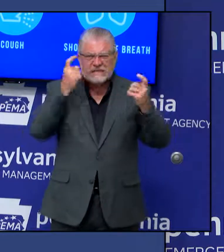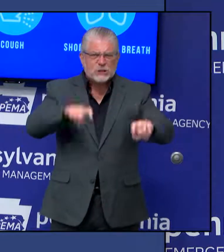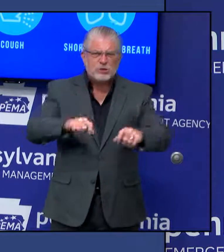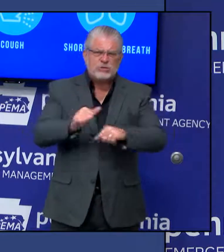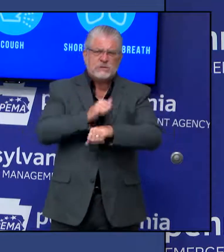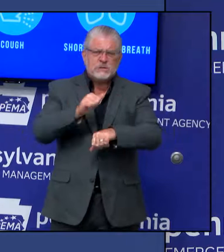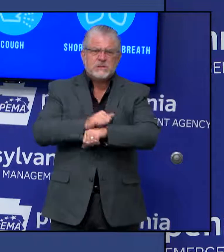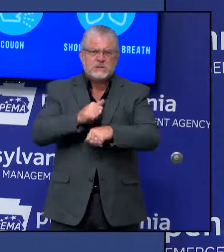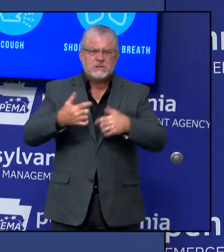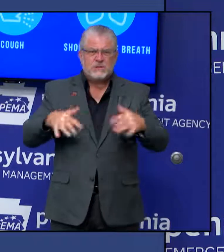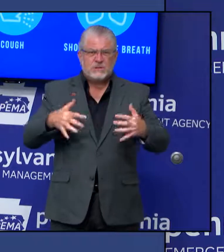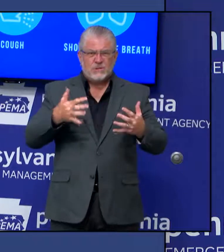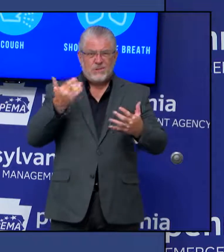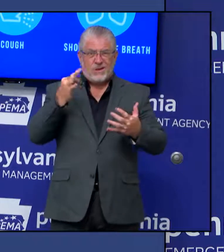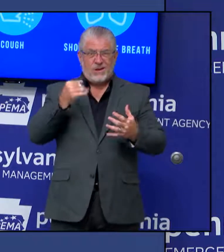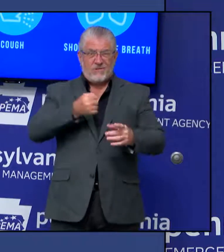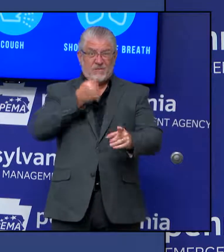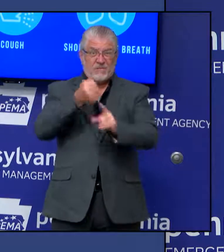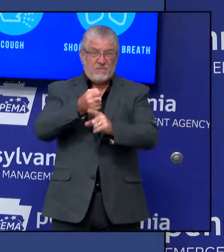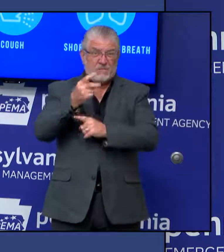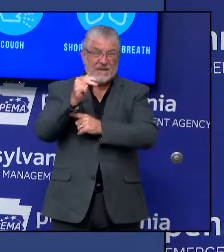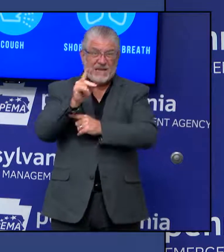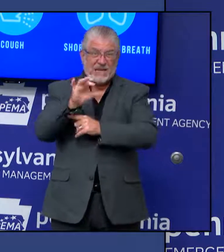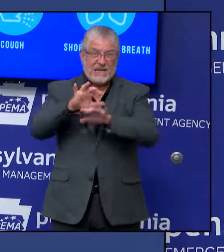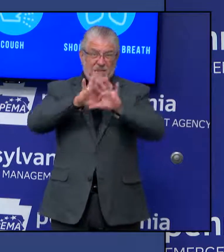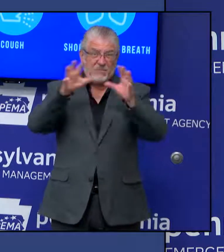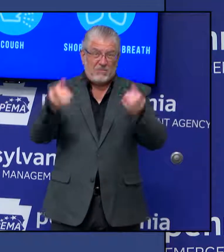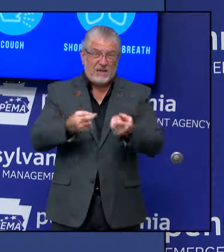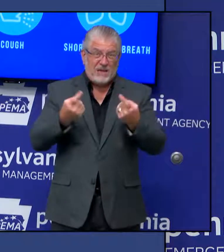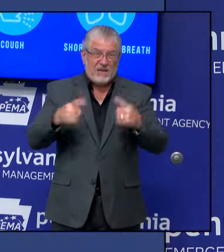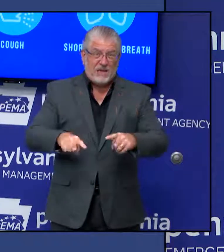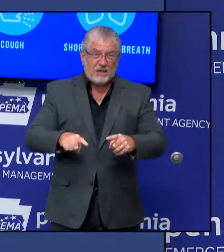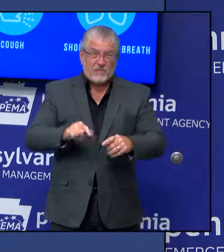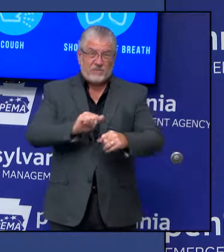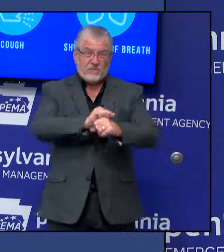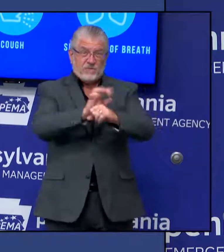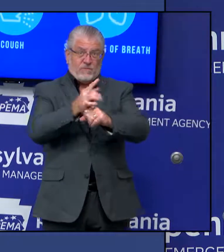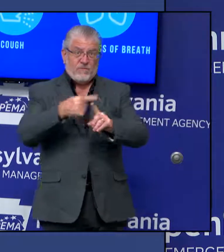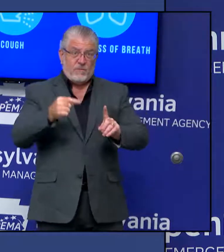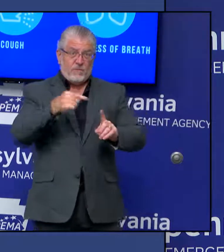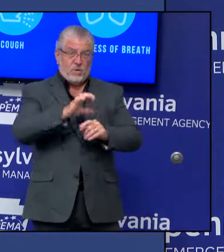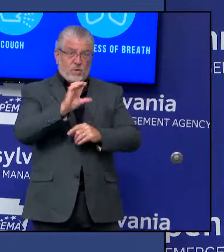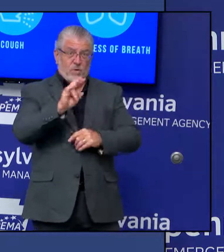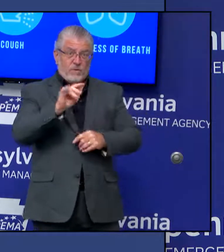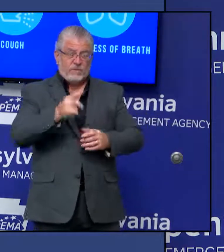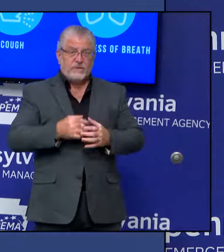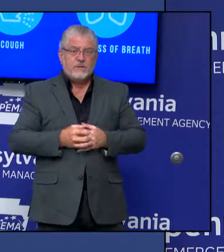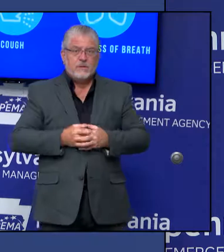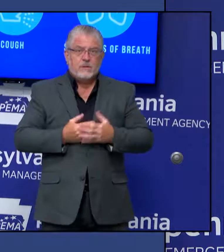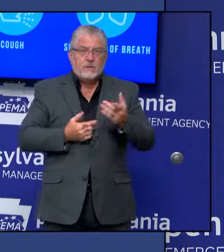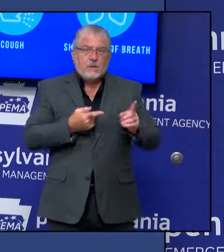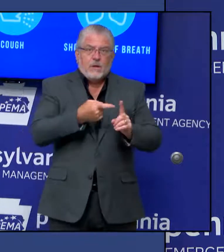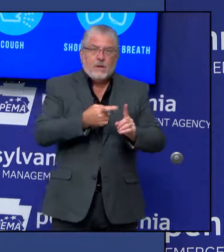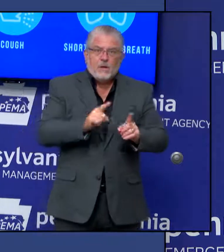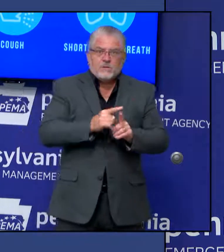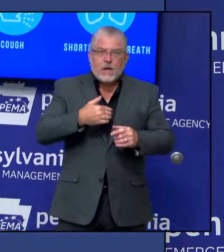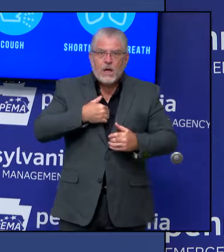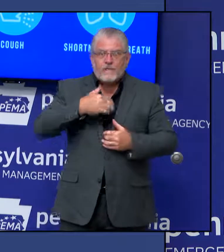communities. Typical flu symptoms such as fever, cough, sore throat, nasal congestion, headaches,